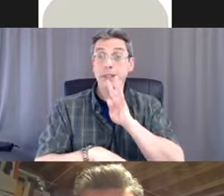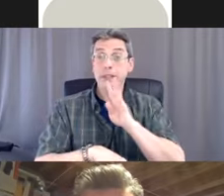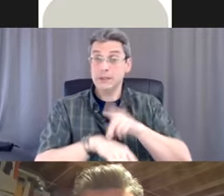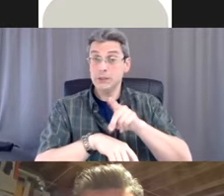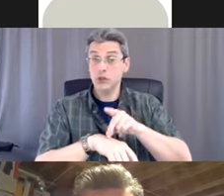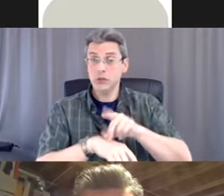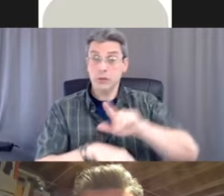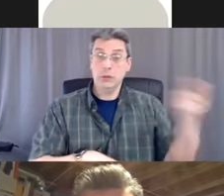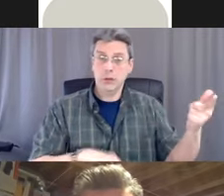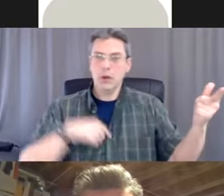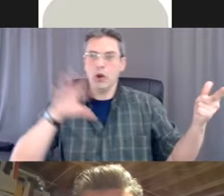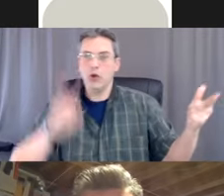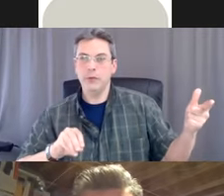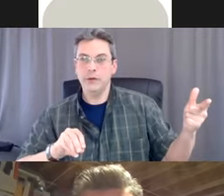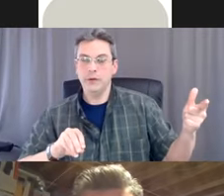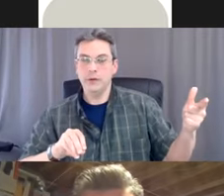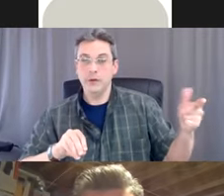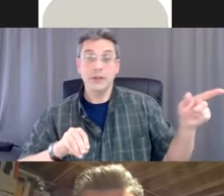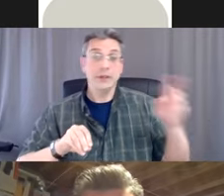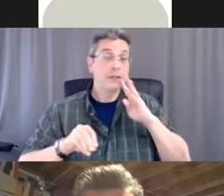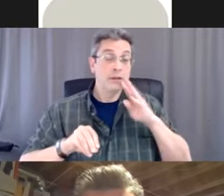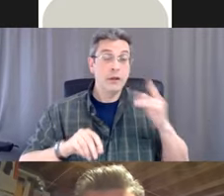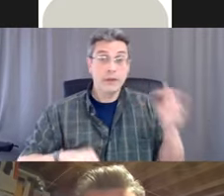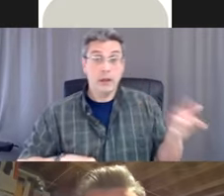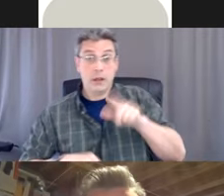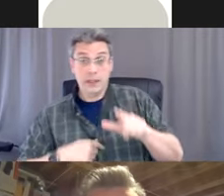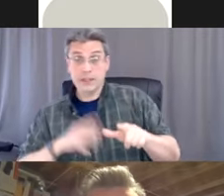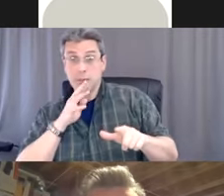the is